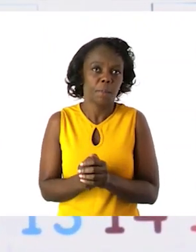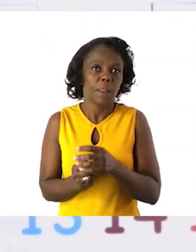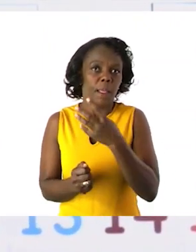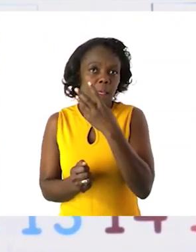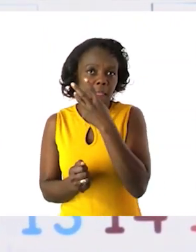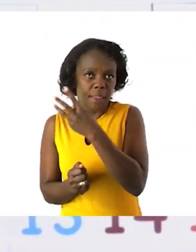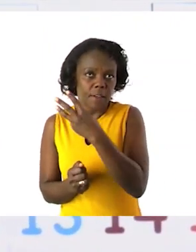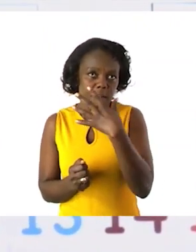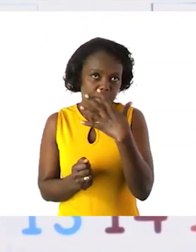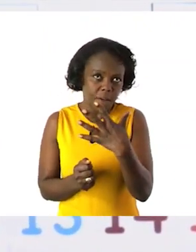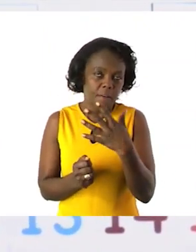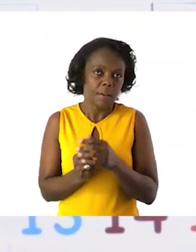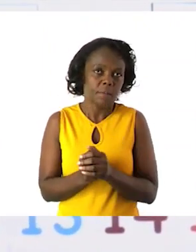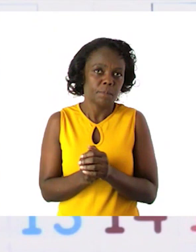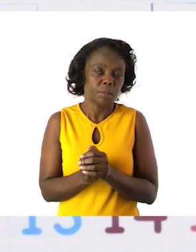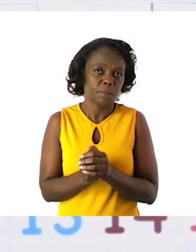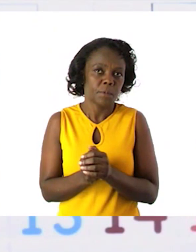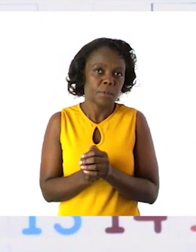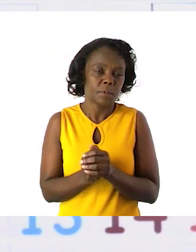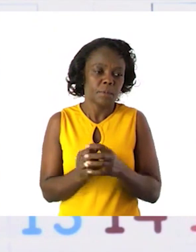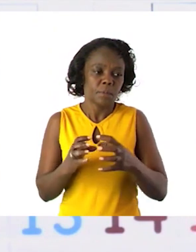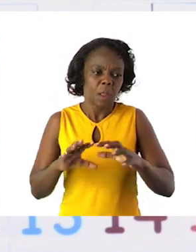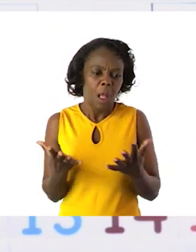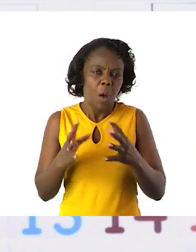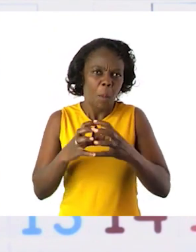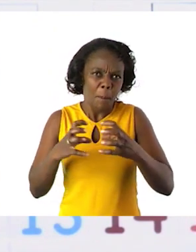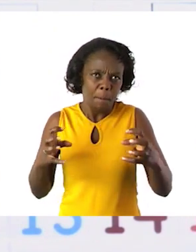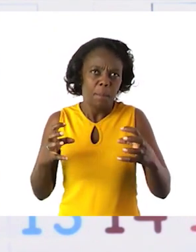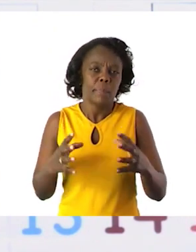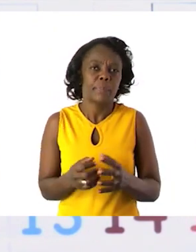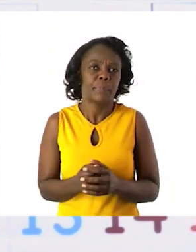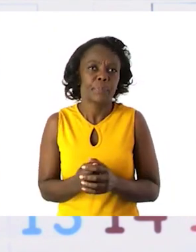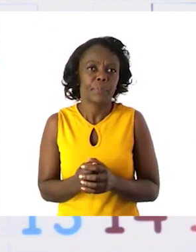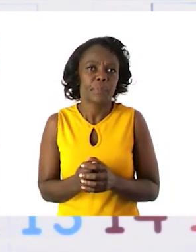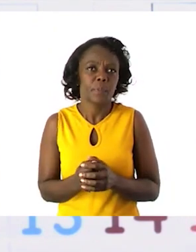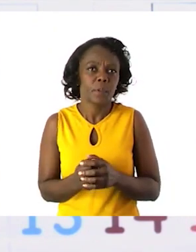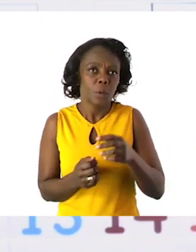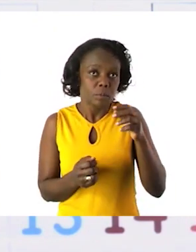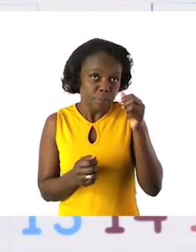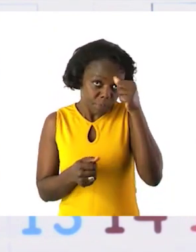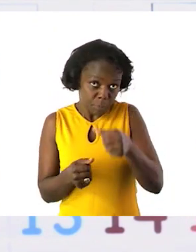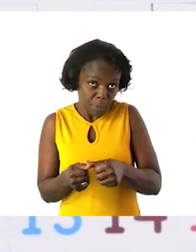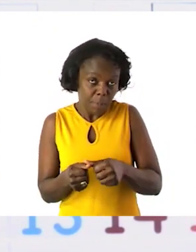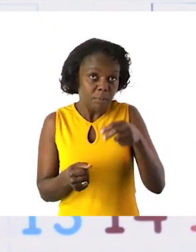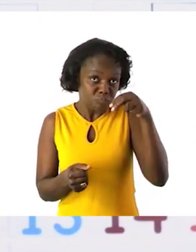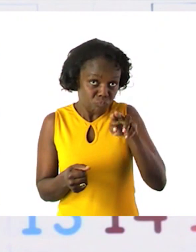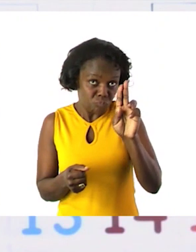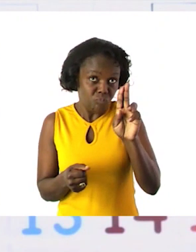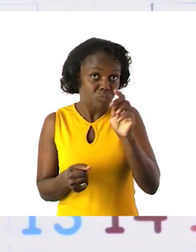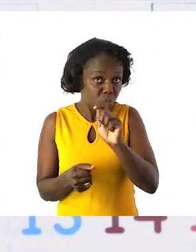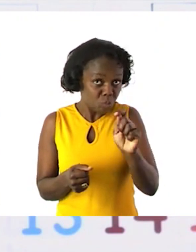35. How do we break down 35? Remember to put the place values. 30 is a unit